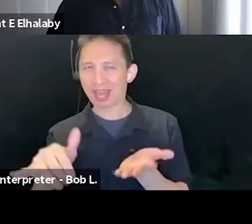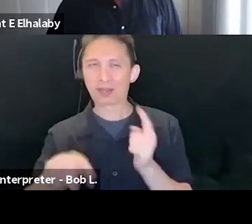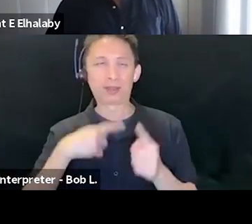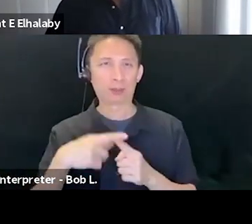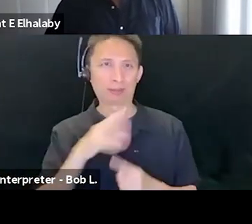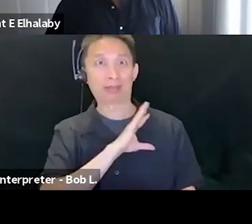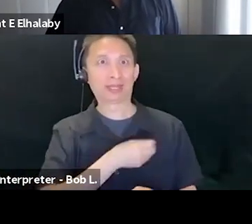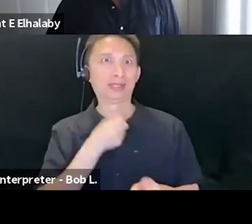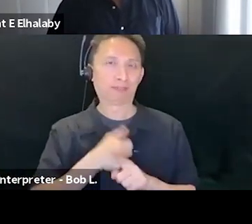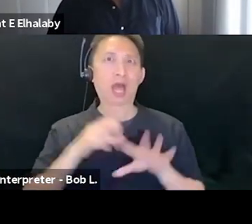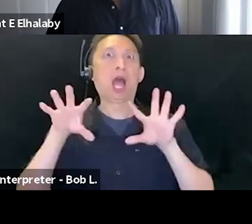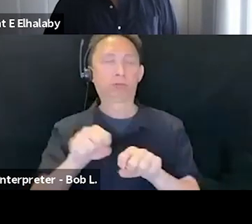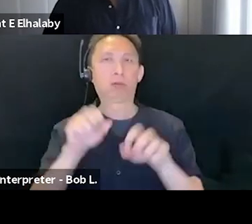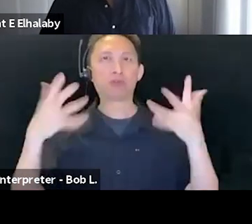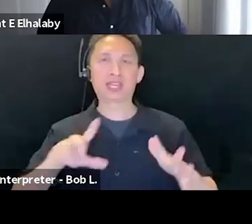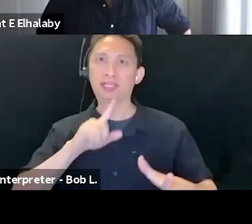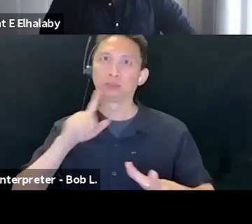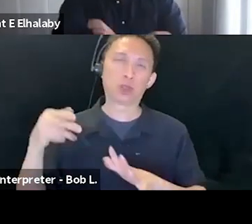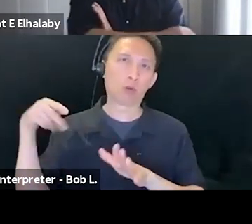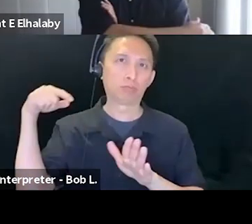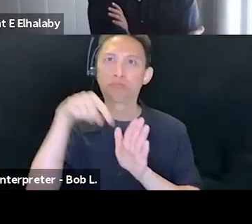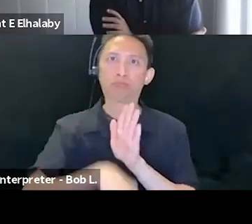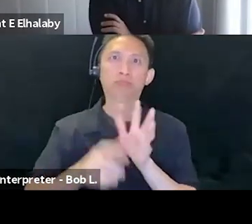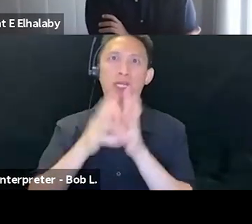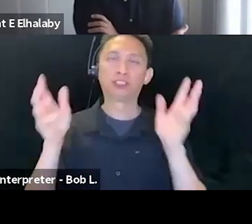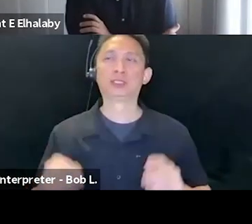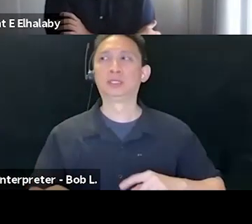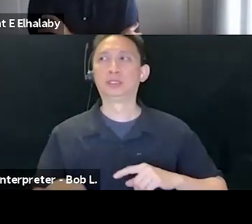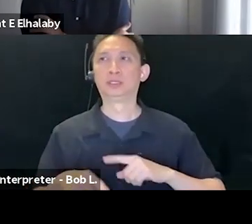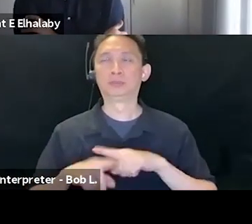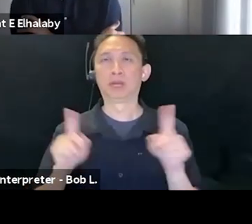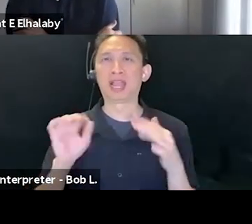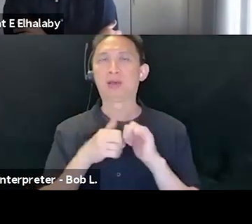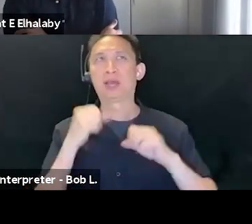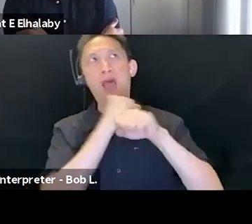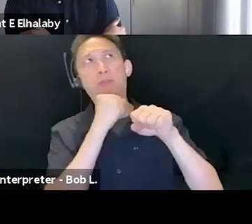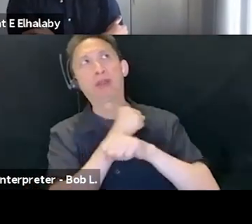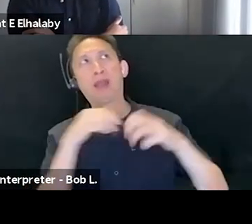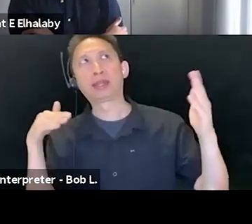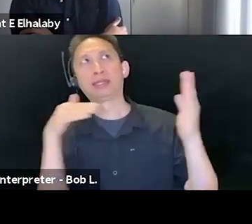decolonial in the sense of, of operating within and against the colonial power?